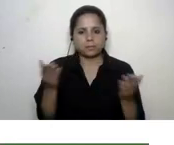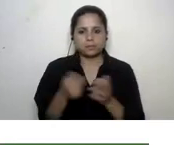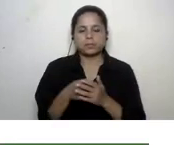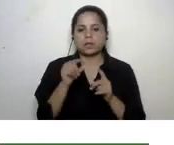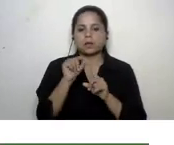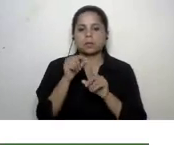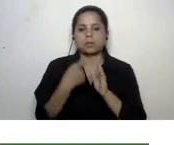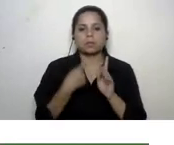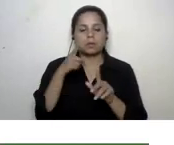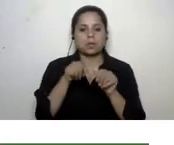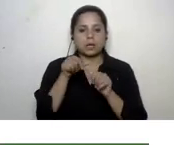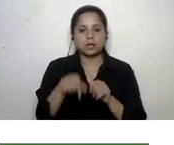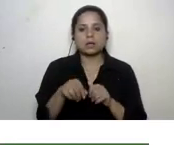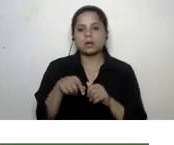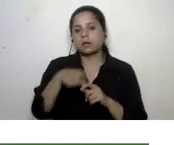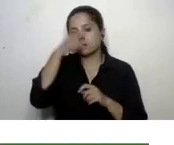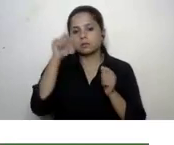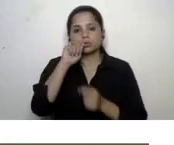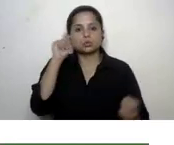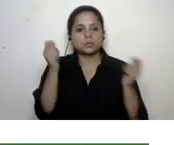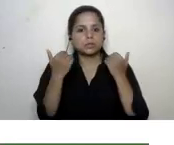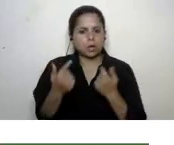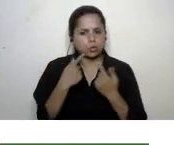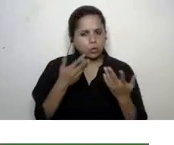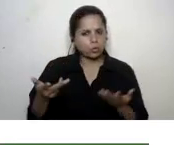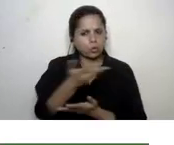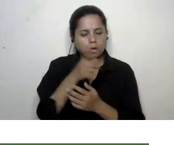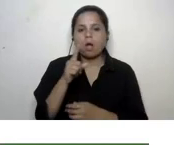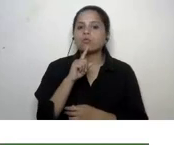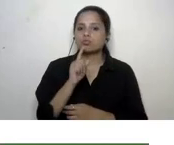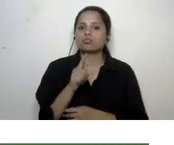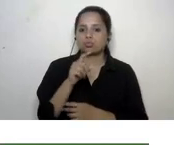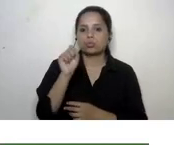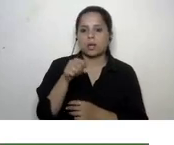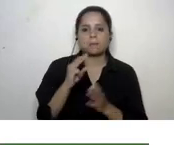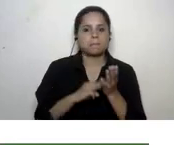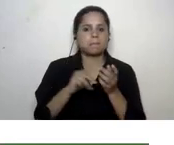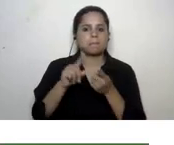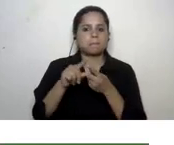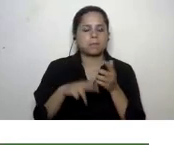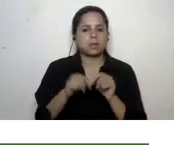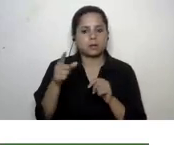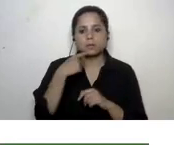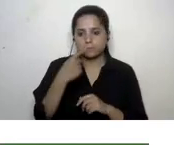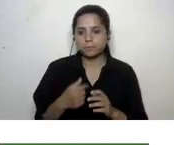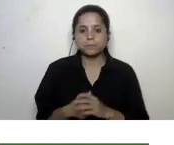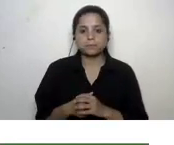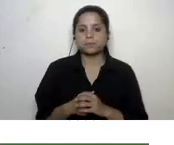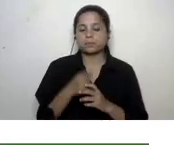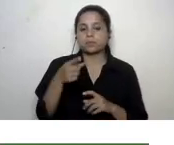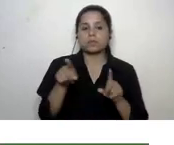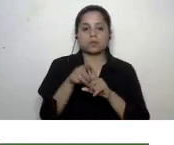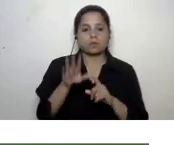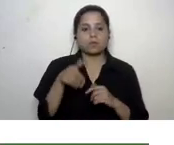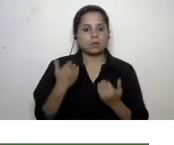about climate change now in language education very true yes meena so i think there is a lot also a lot of